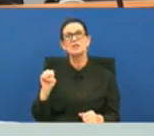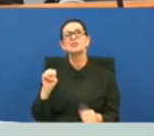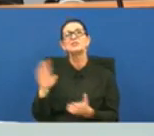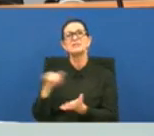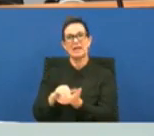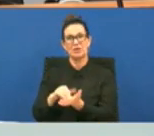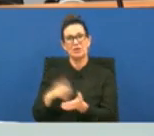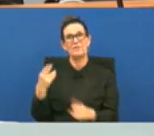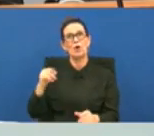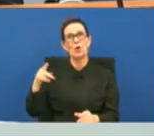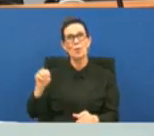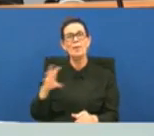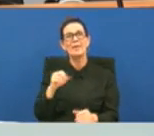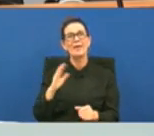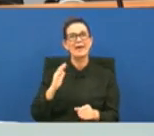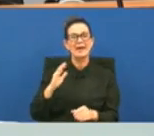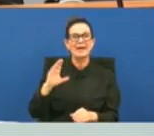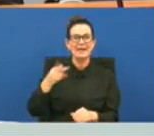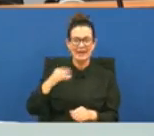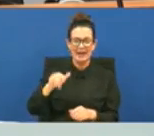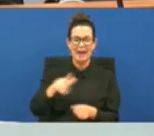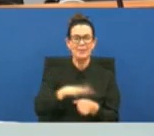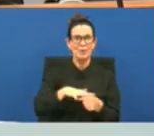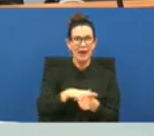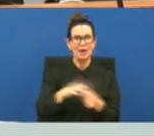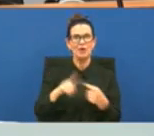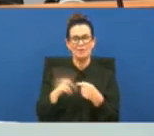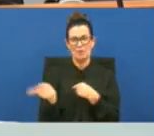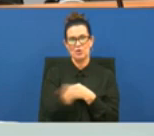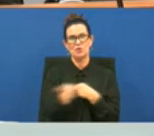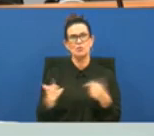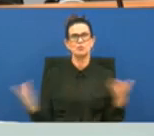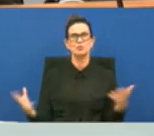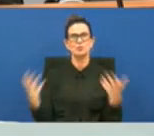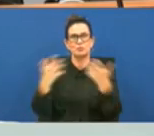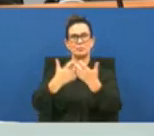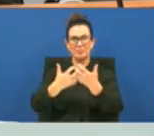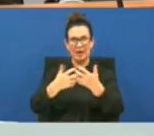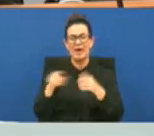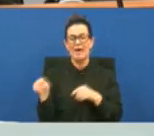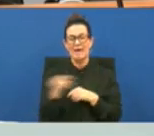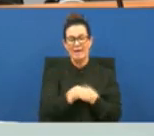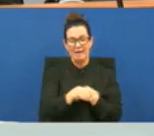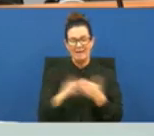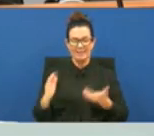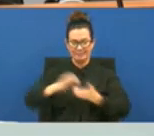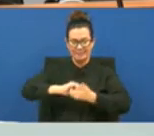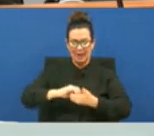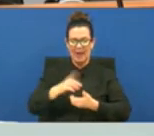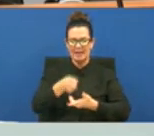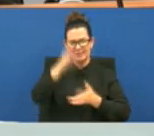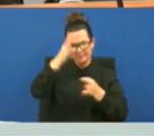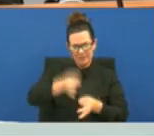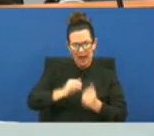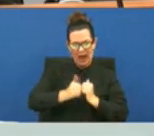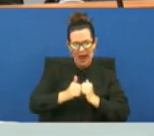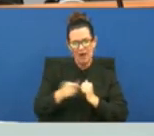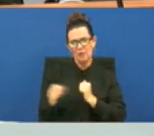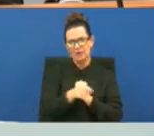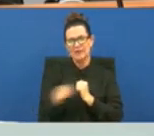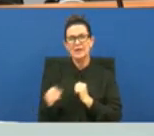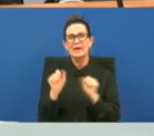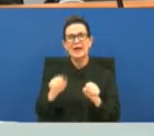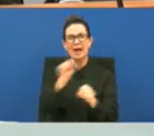and the capital area human service district to get together and determine how they can work together